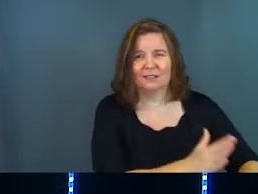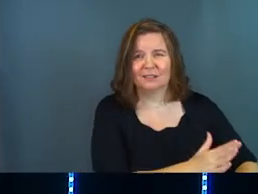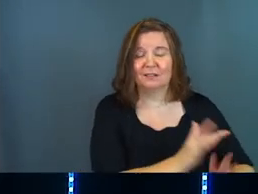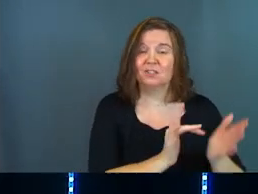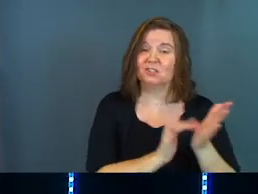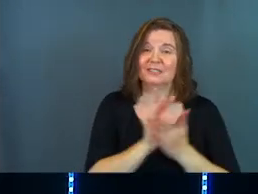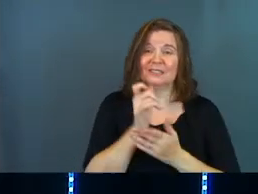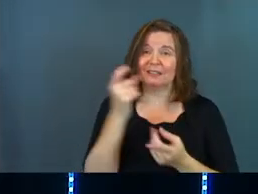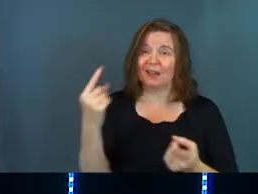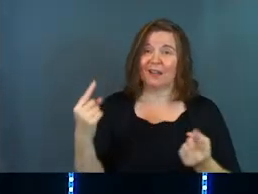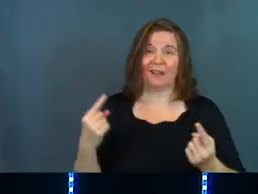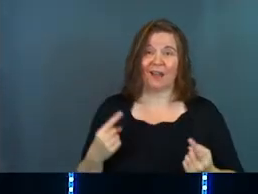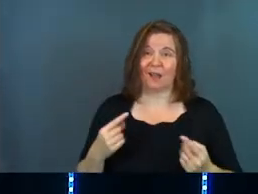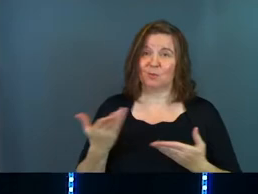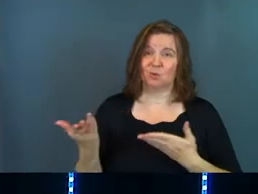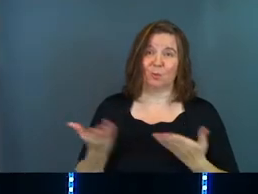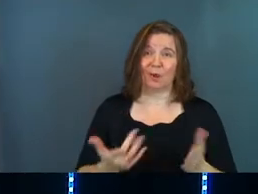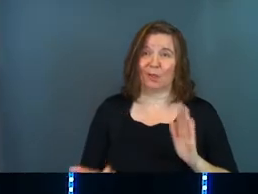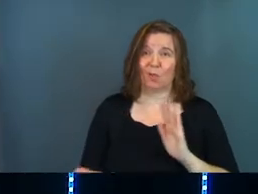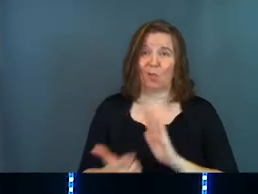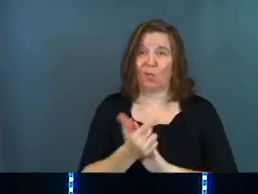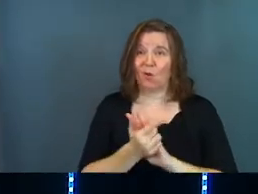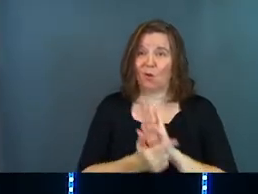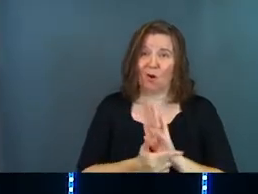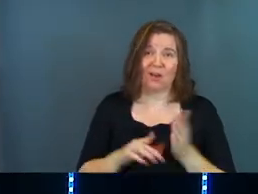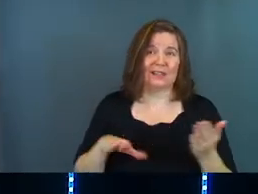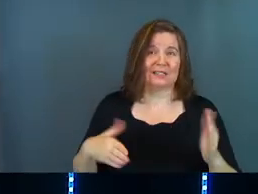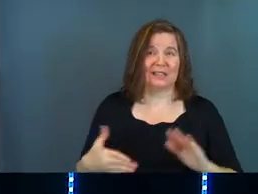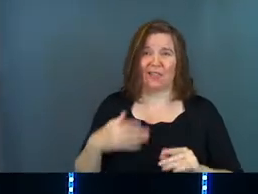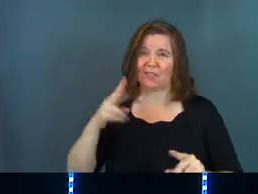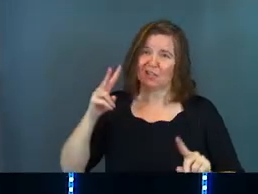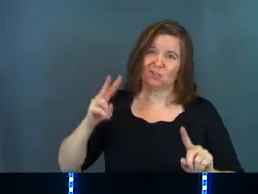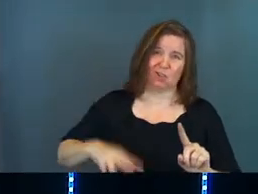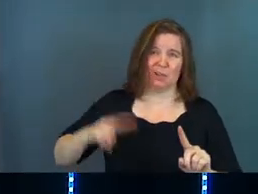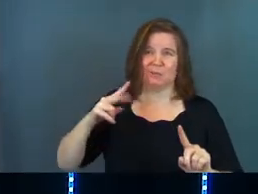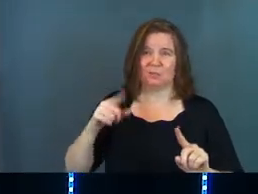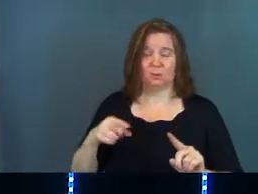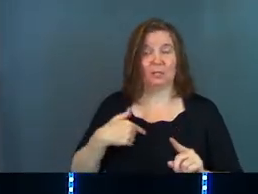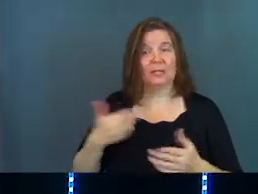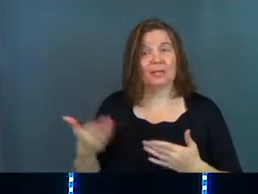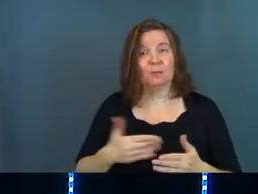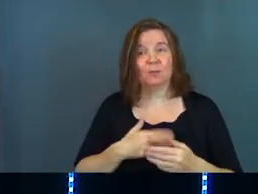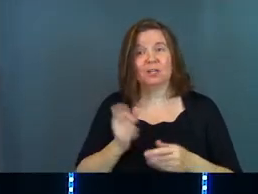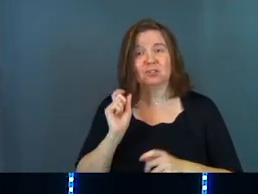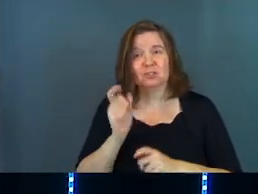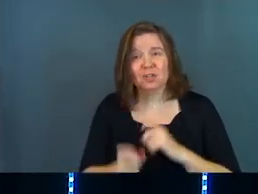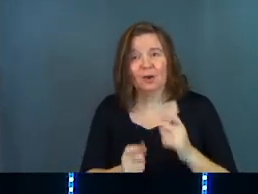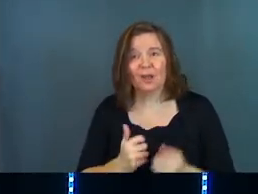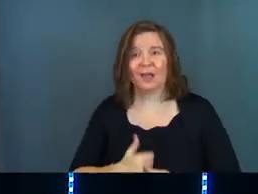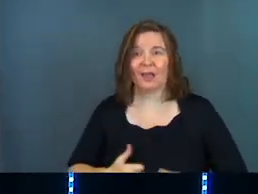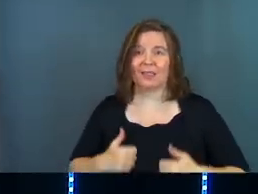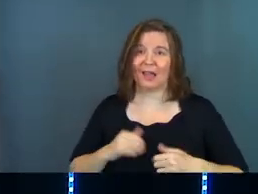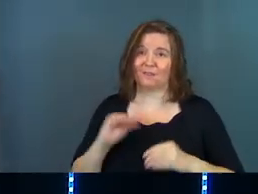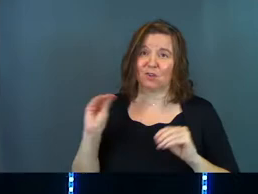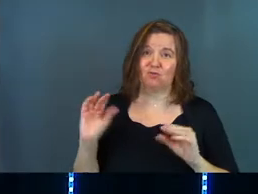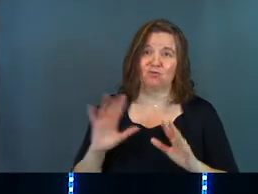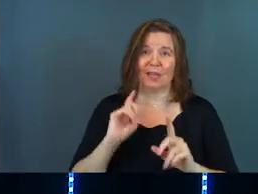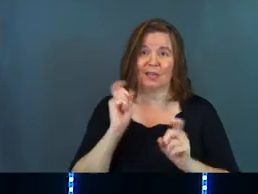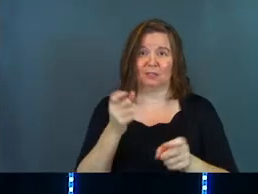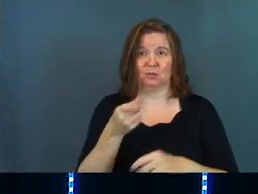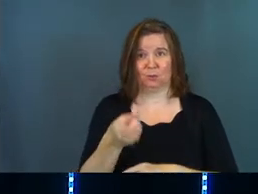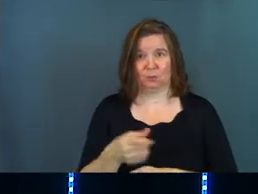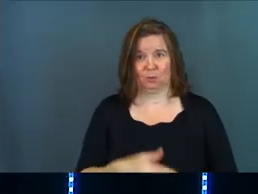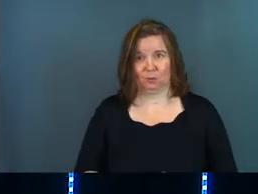Jesus did not come to bring law and death and judgment to you. He came to bring generosity and life and grace to you.